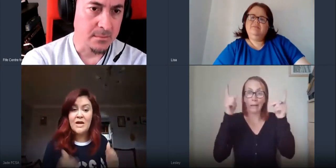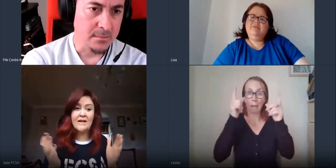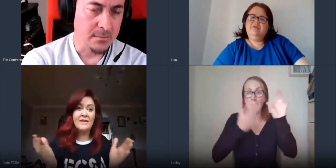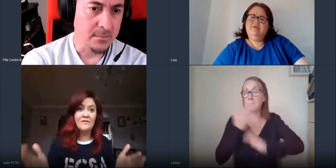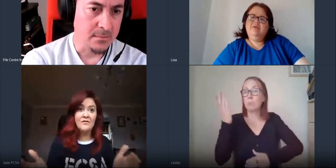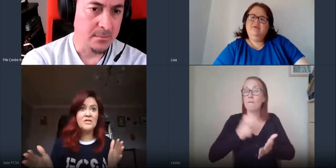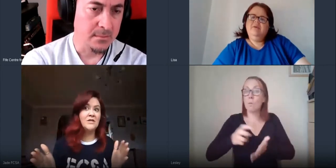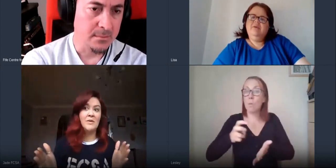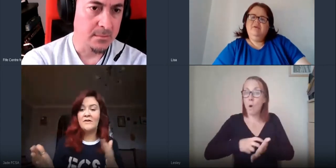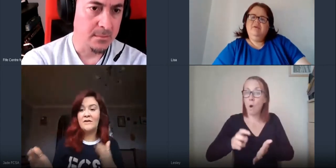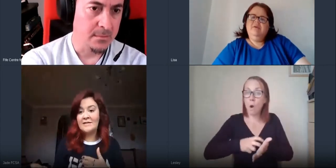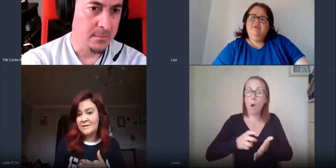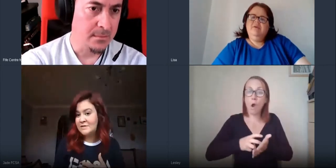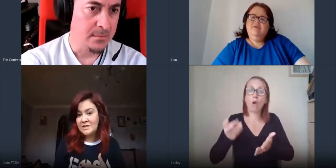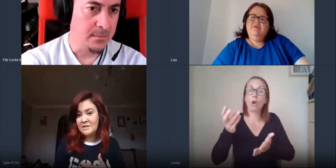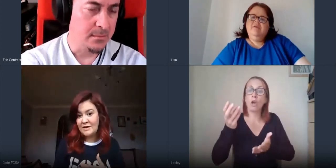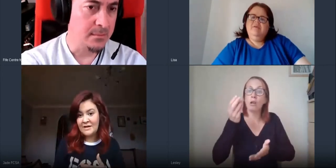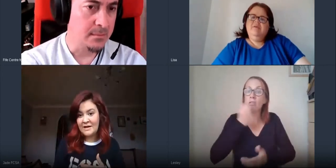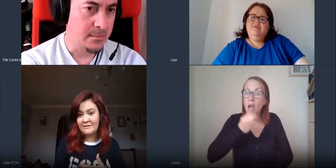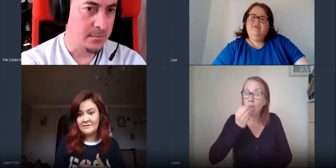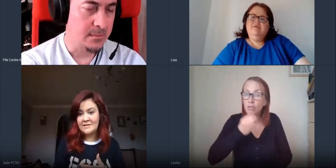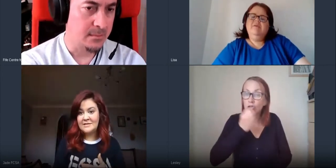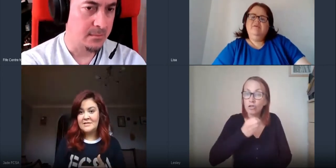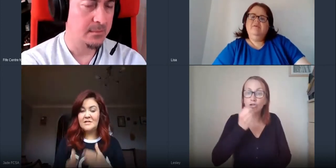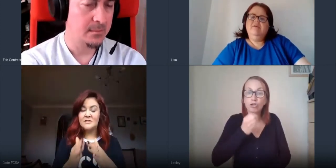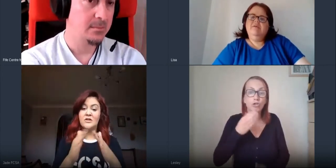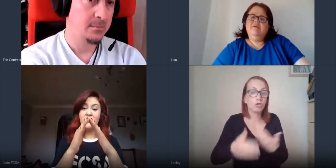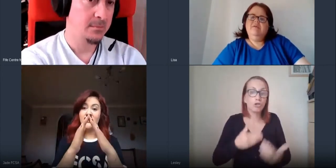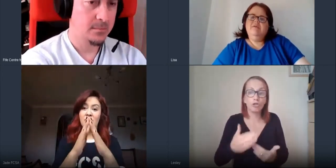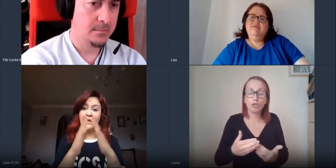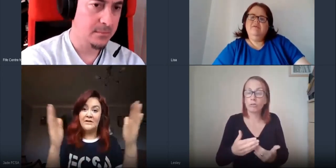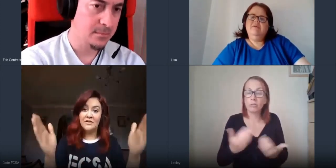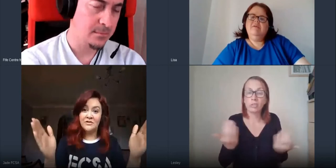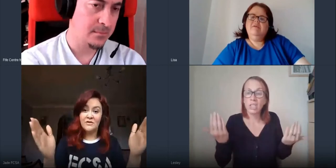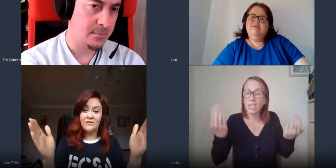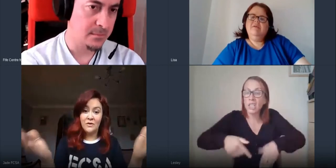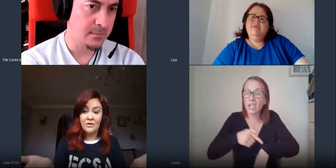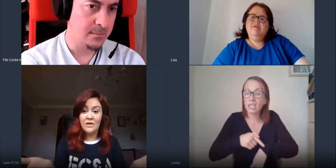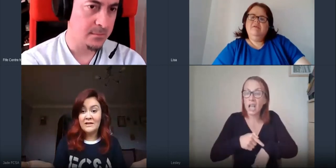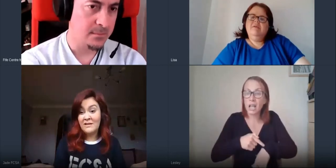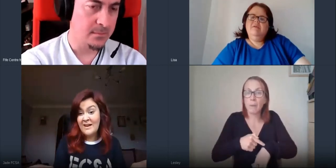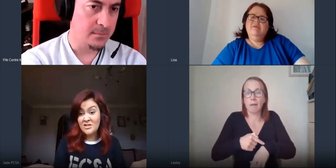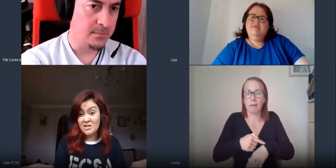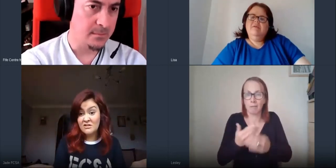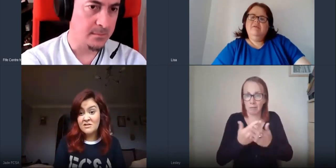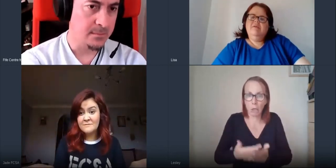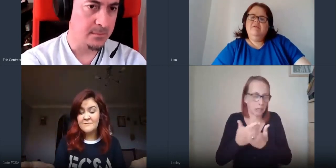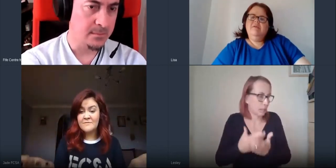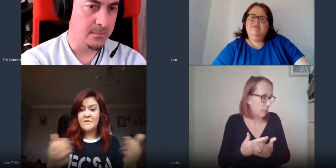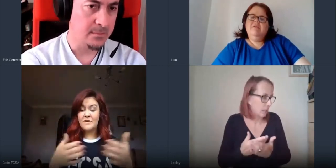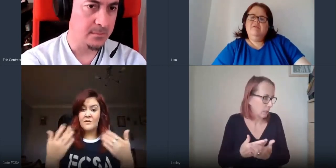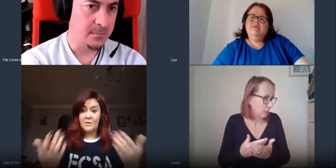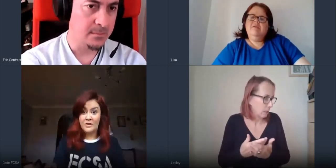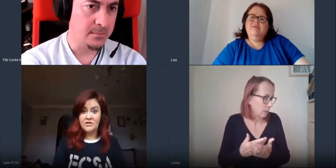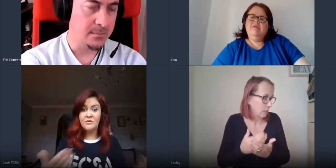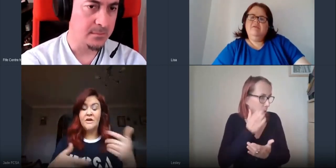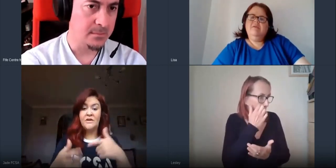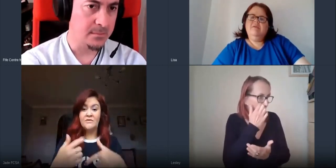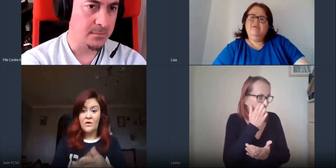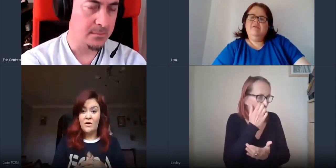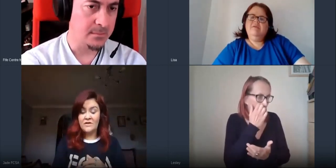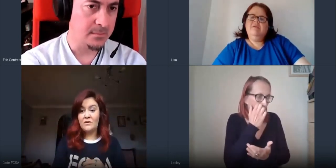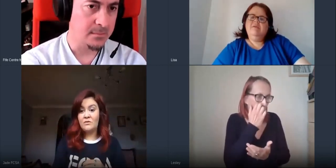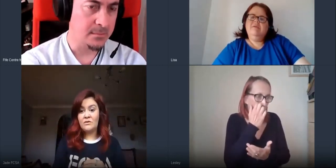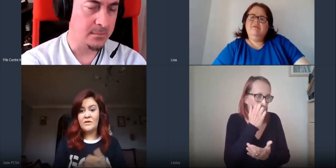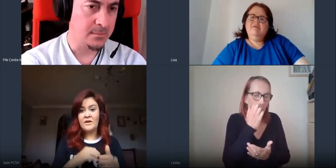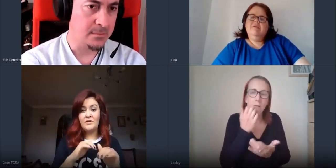and then if you study better at night time study better at night as long as you're in your sort of online lectures for when you're doing it and you've got